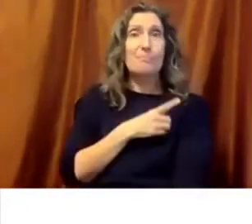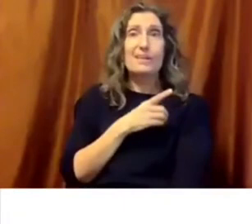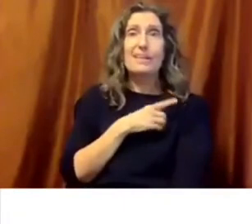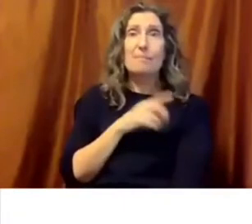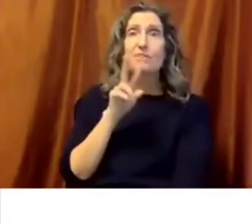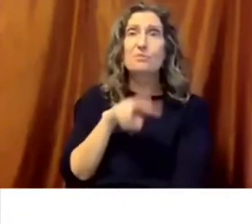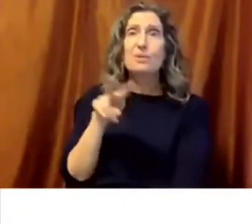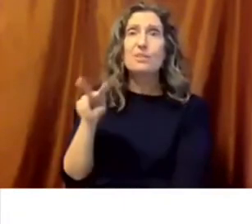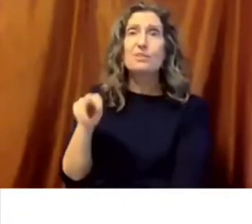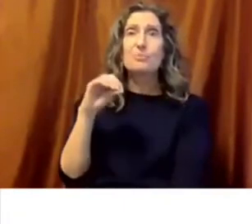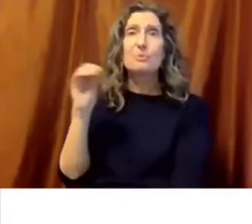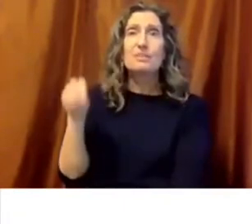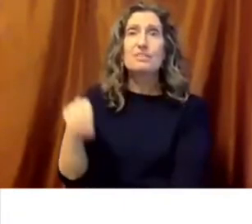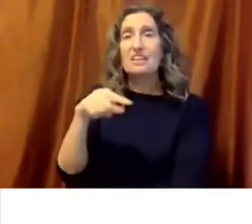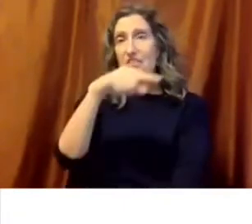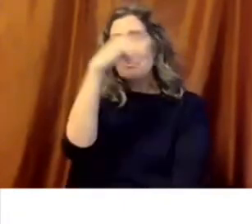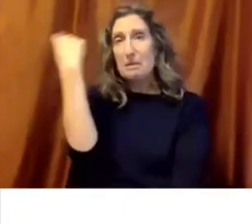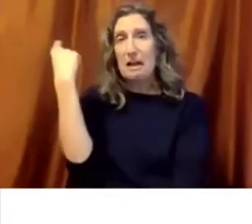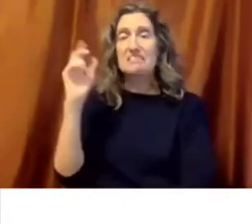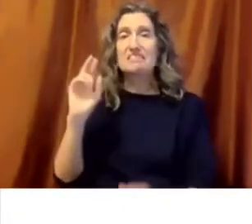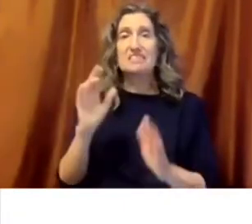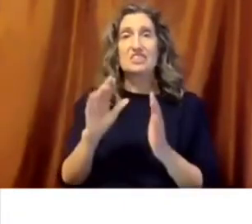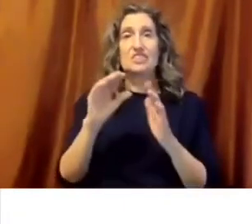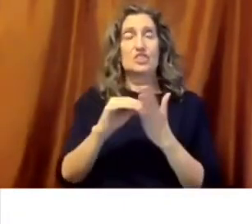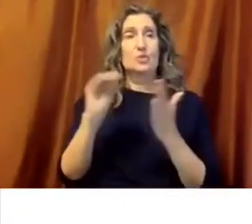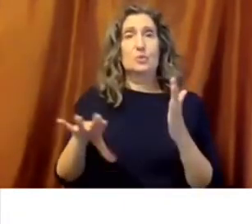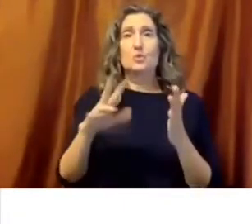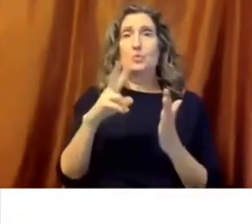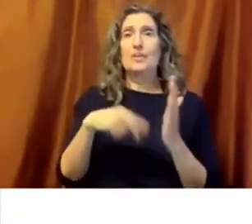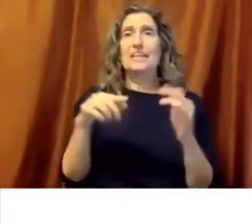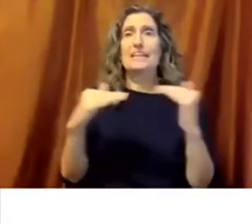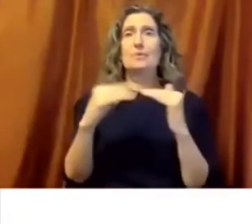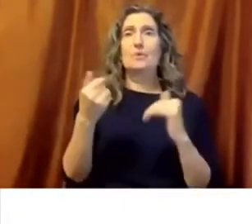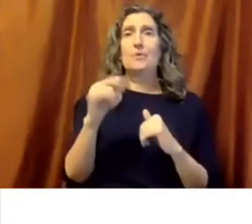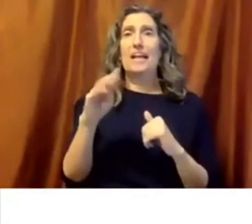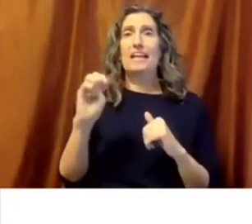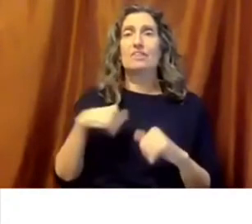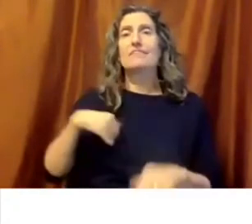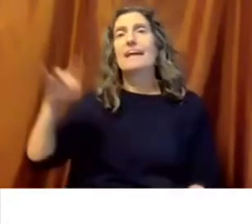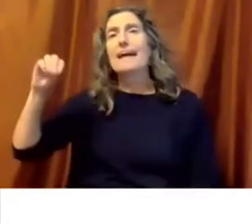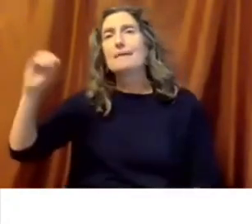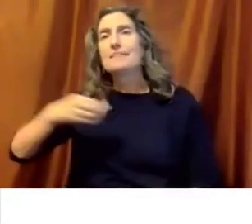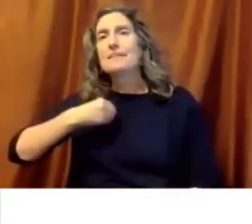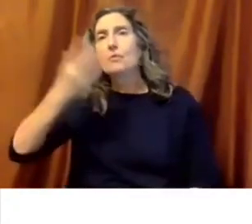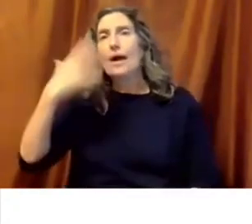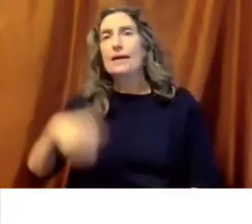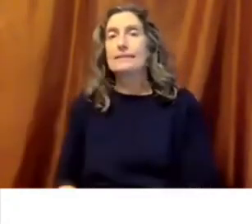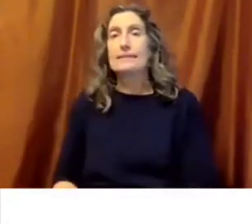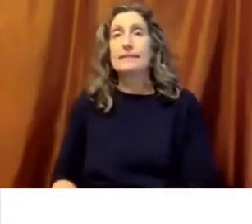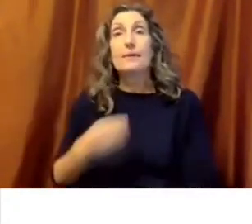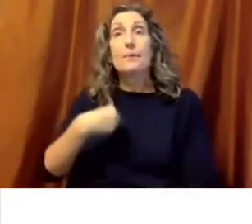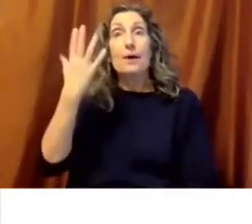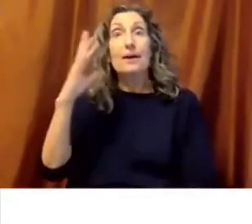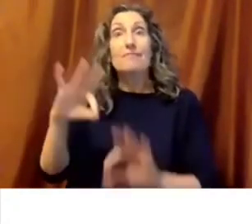read at grade level, 80% of white children do. In homeownership, 75% of white families own their own home.